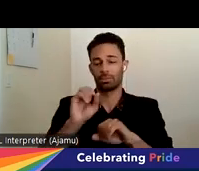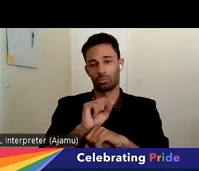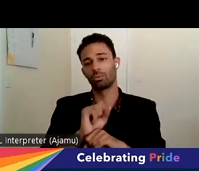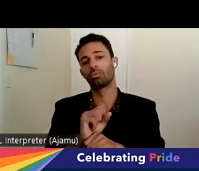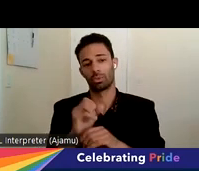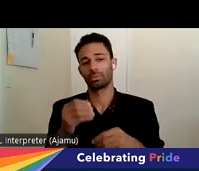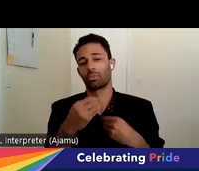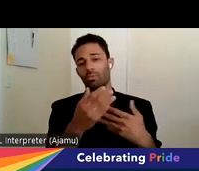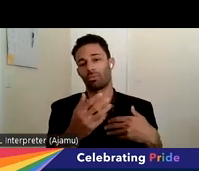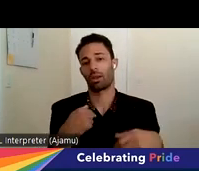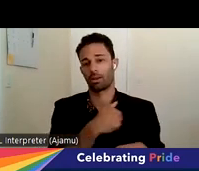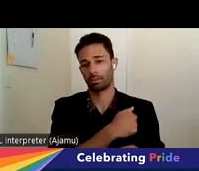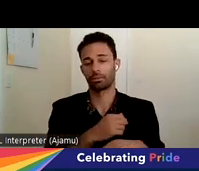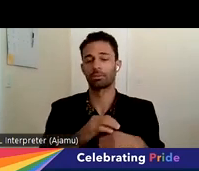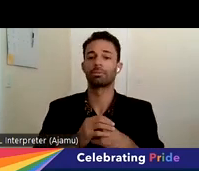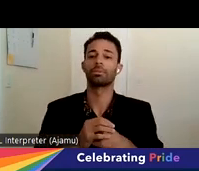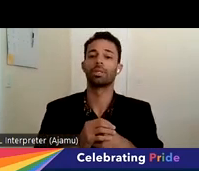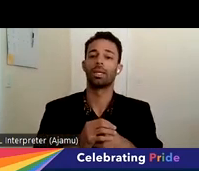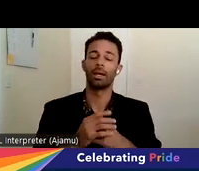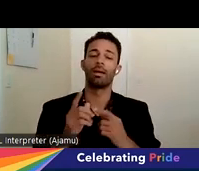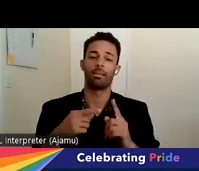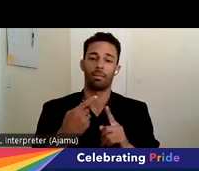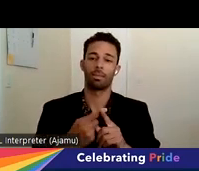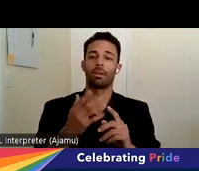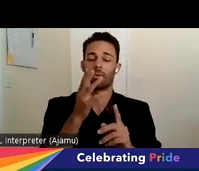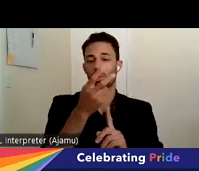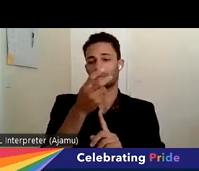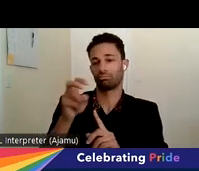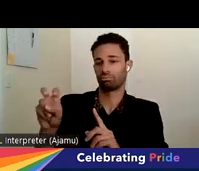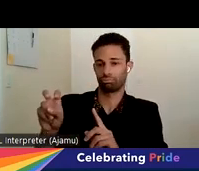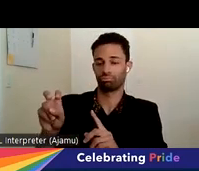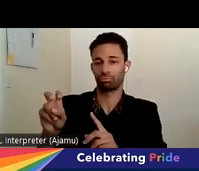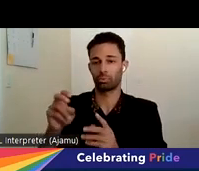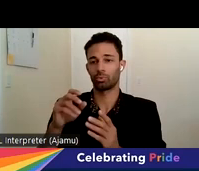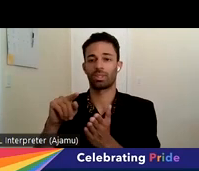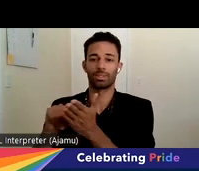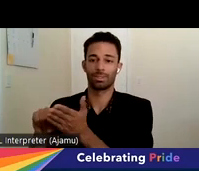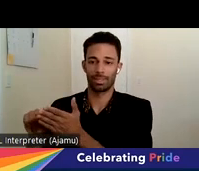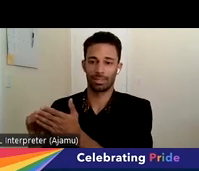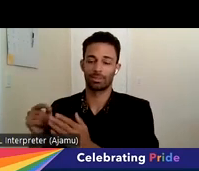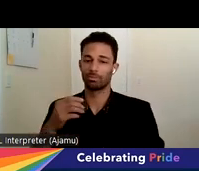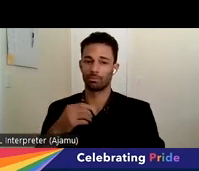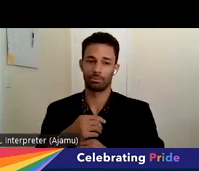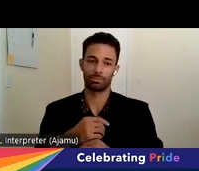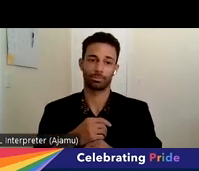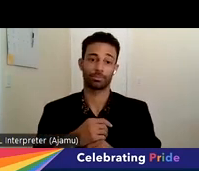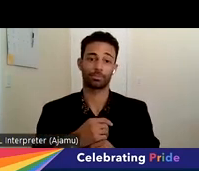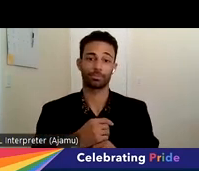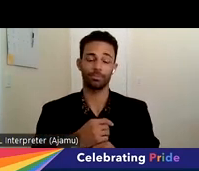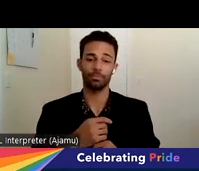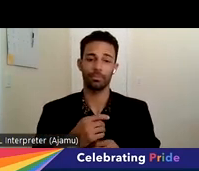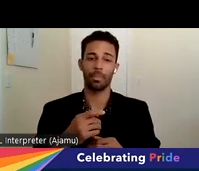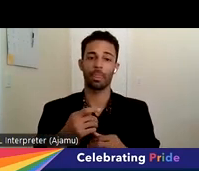provided us and then allow us to open into those case studies that we'll be discussing shortly. So what this looks like is the landscape